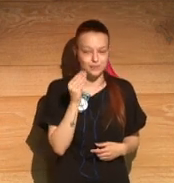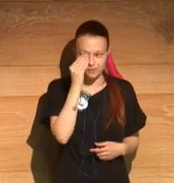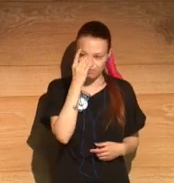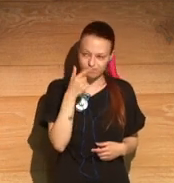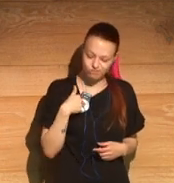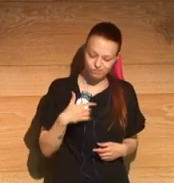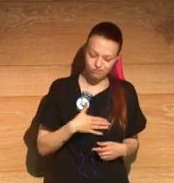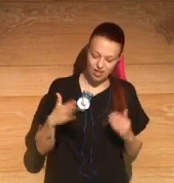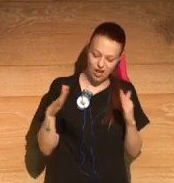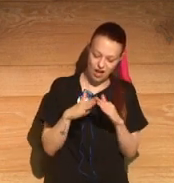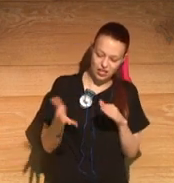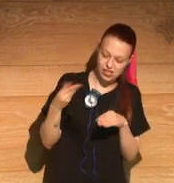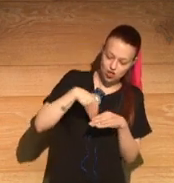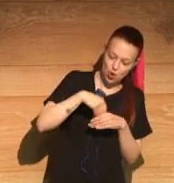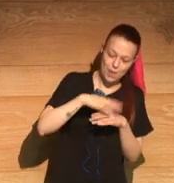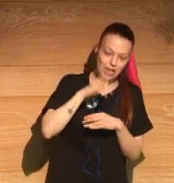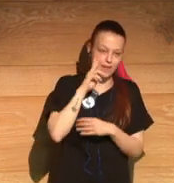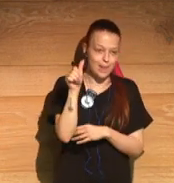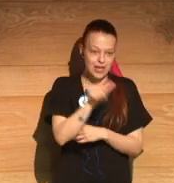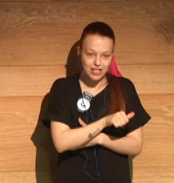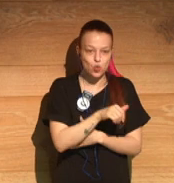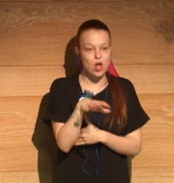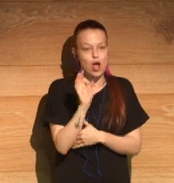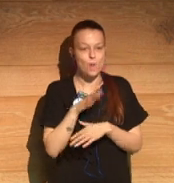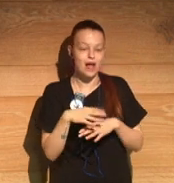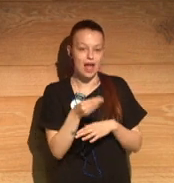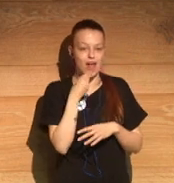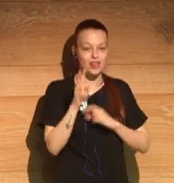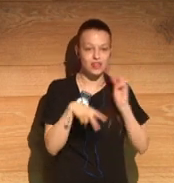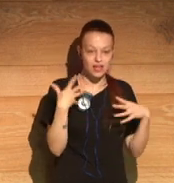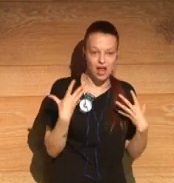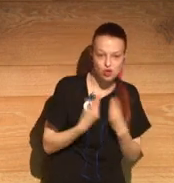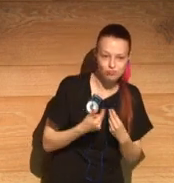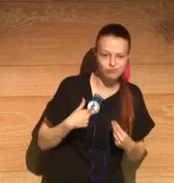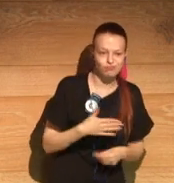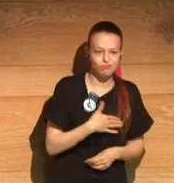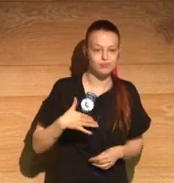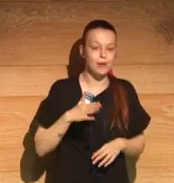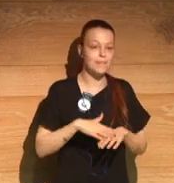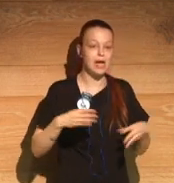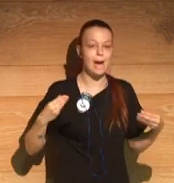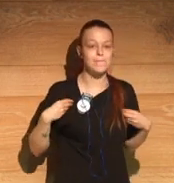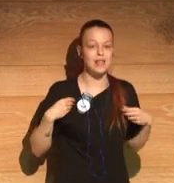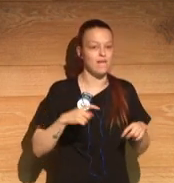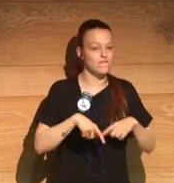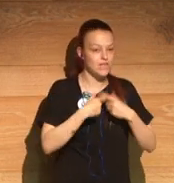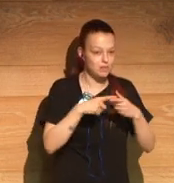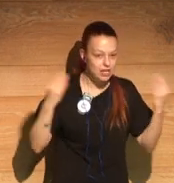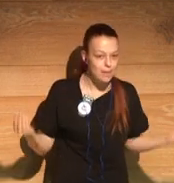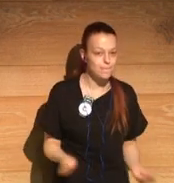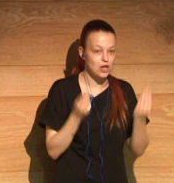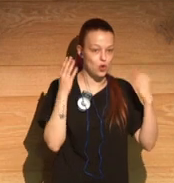and eating dinner together and having kind of a nice family life where you feel safe and